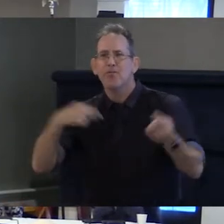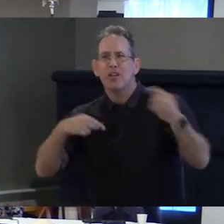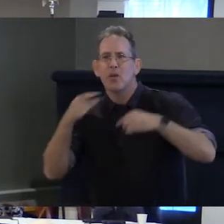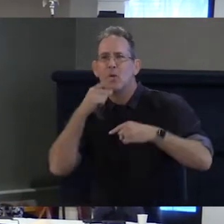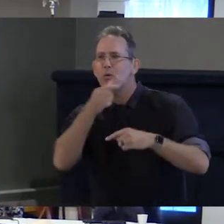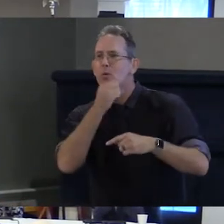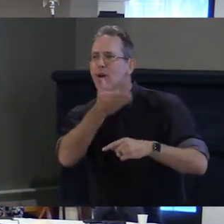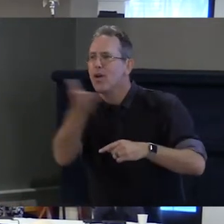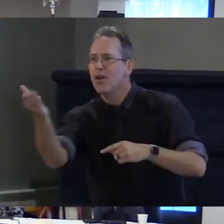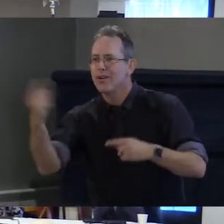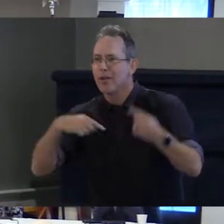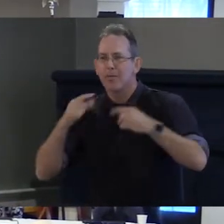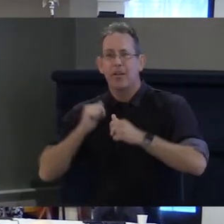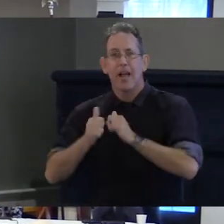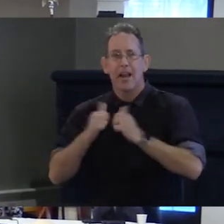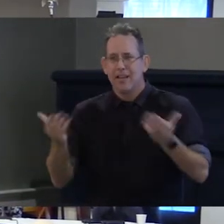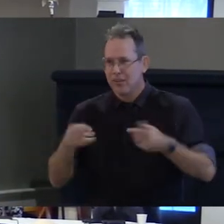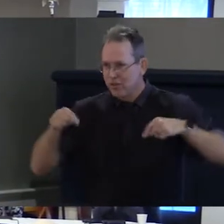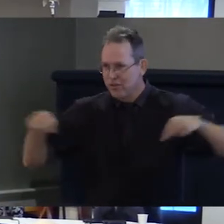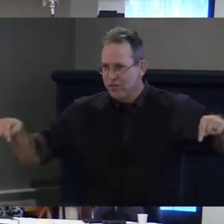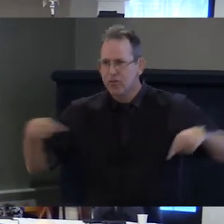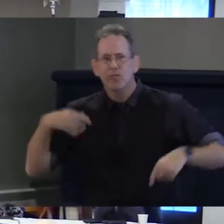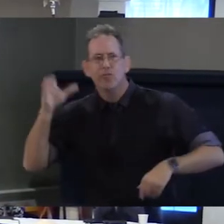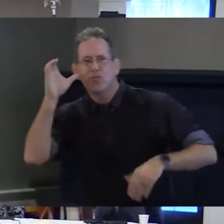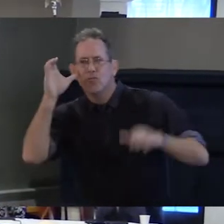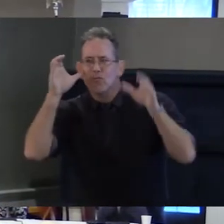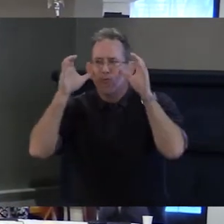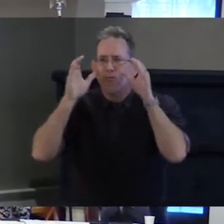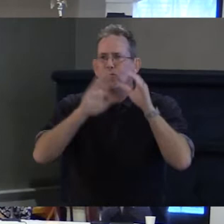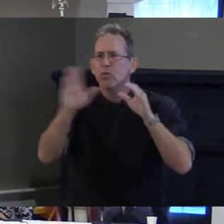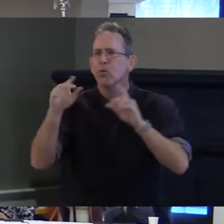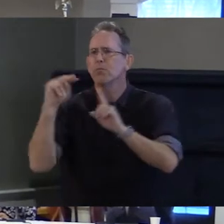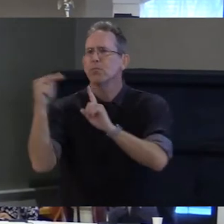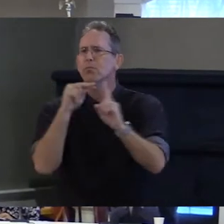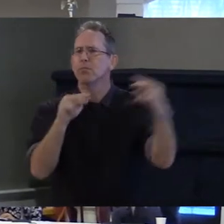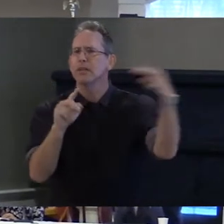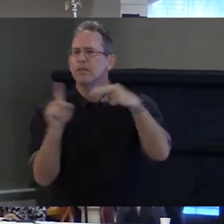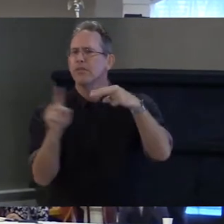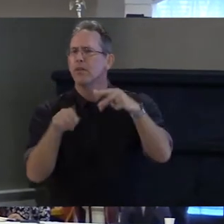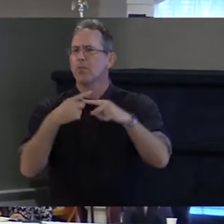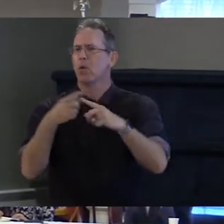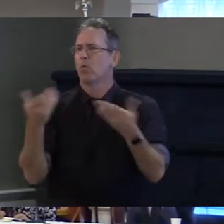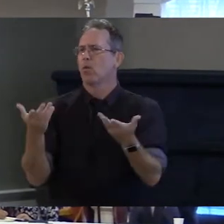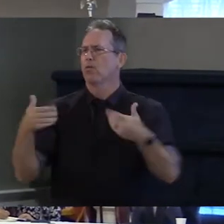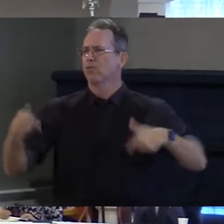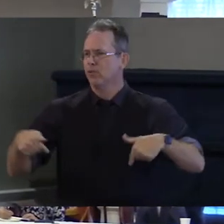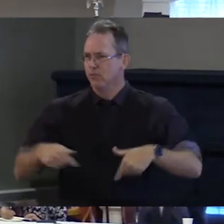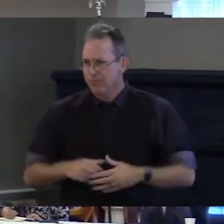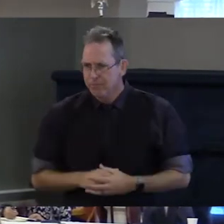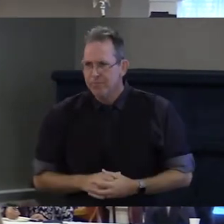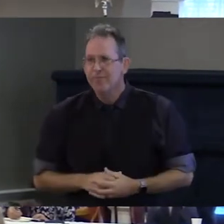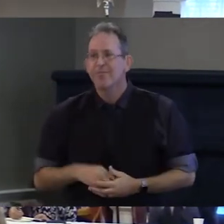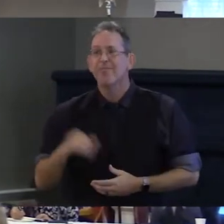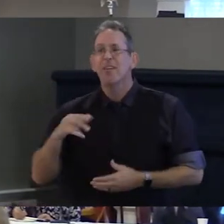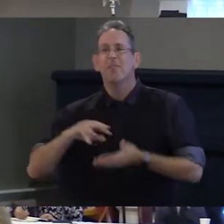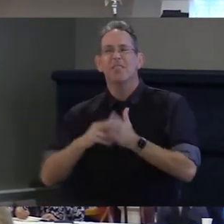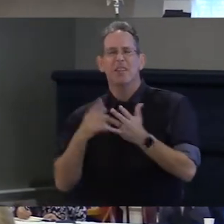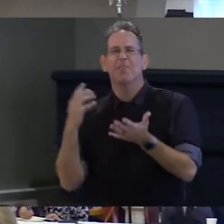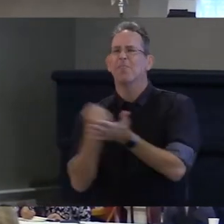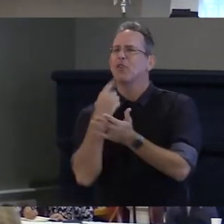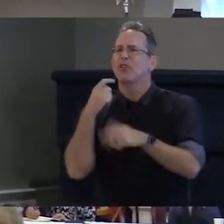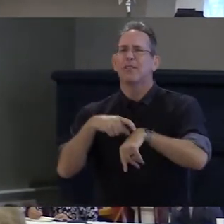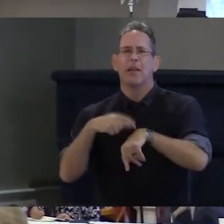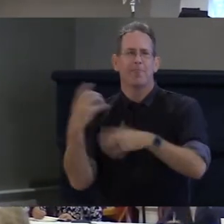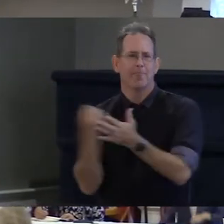hear their views on these important issues it's just a day to celebrate and then we're going the second half we're going to